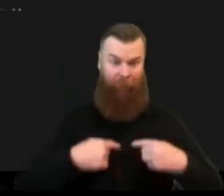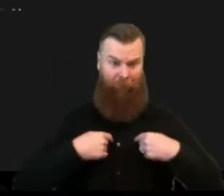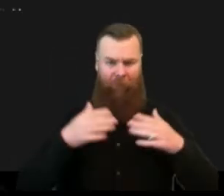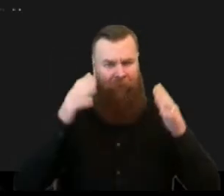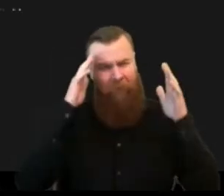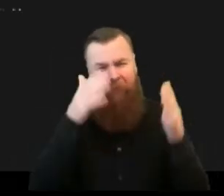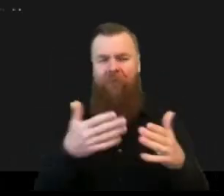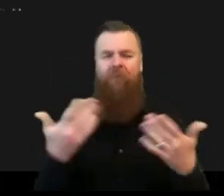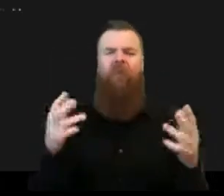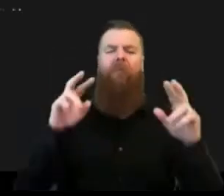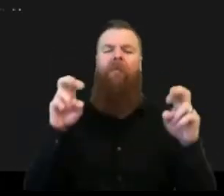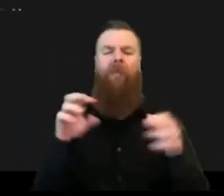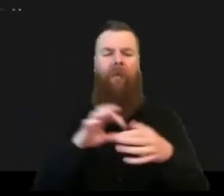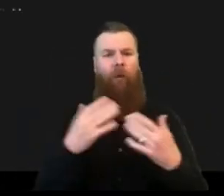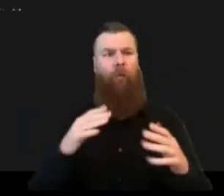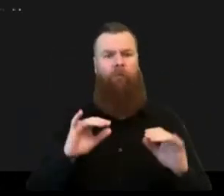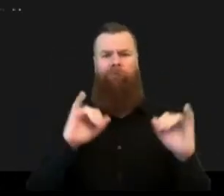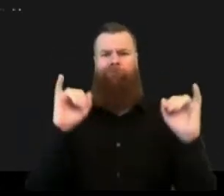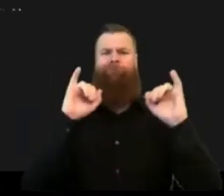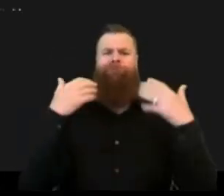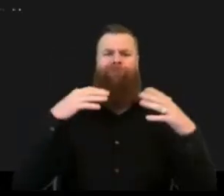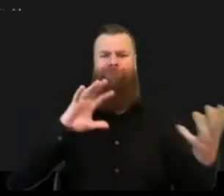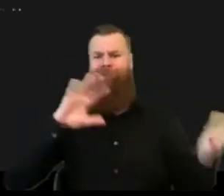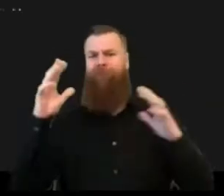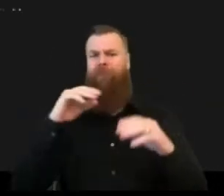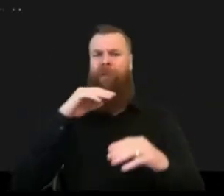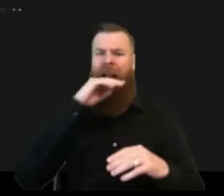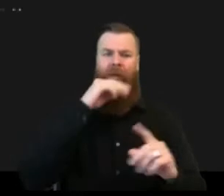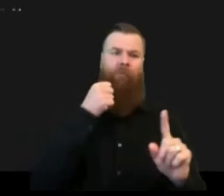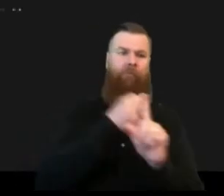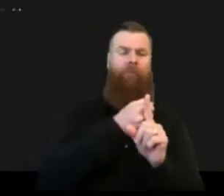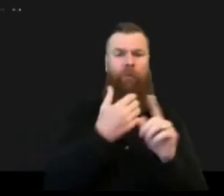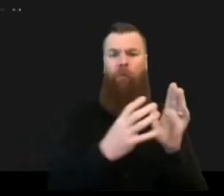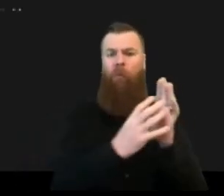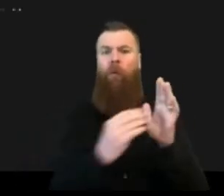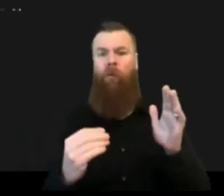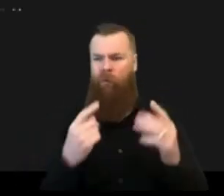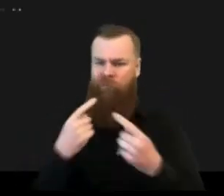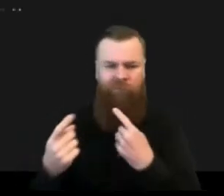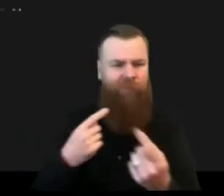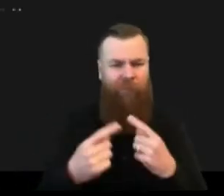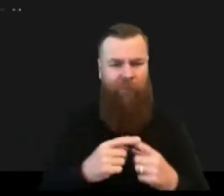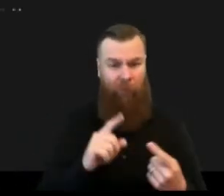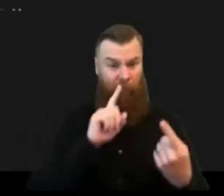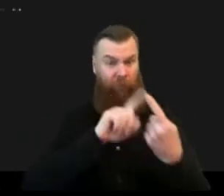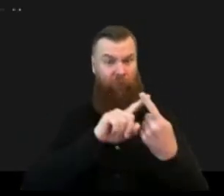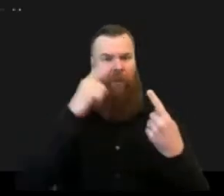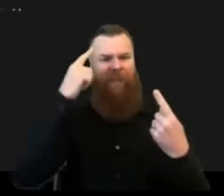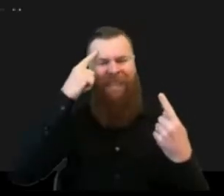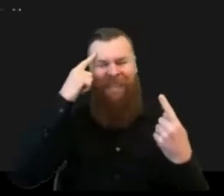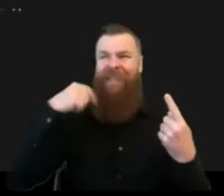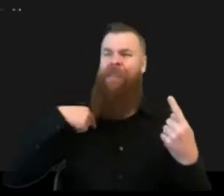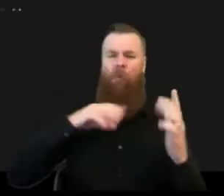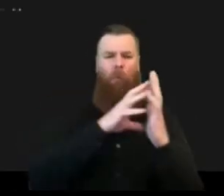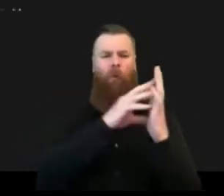had let's really try first of all to unpack the concept of disaster impact modeling and try to give a definition so